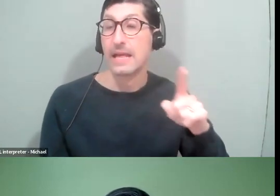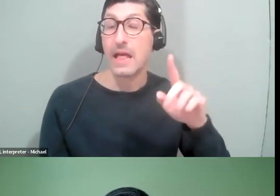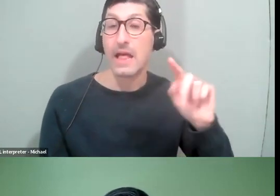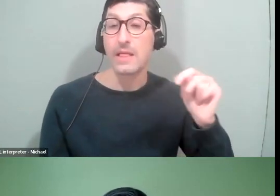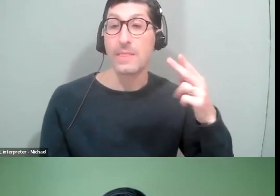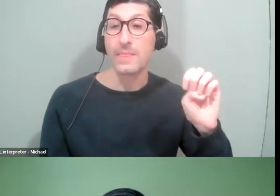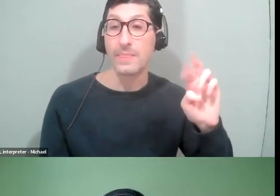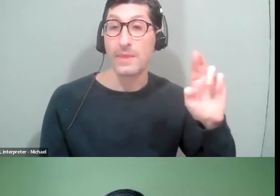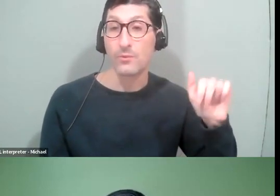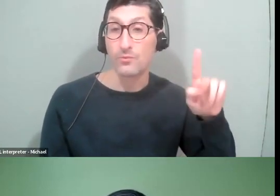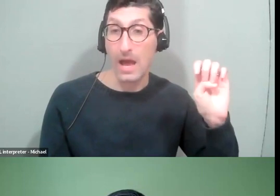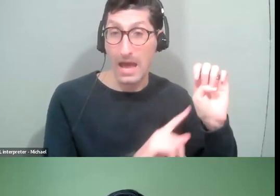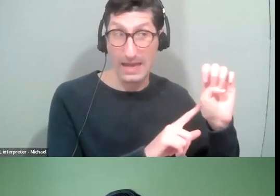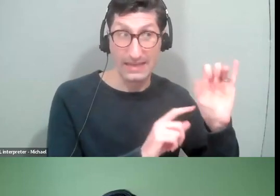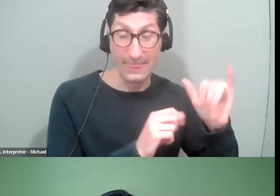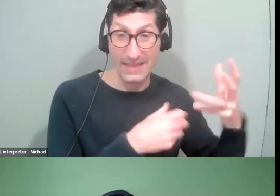a fair free.